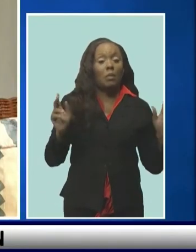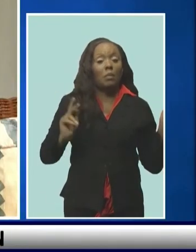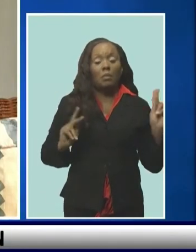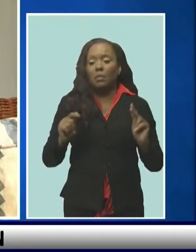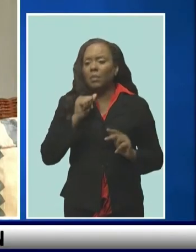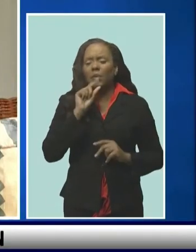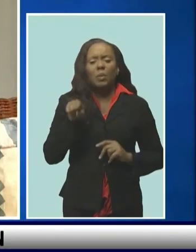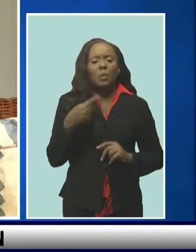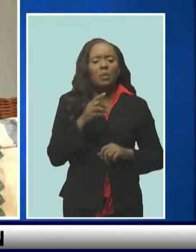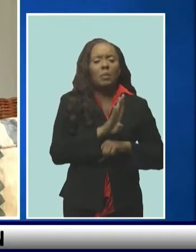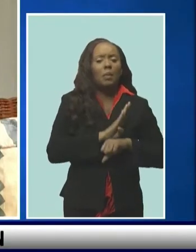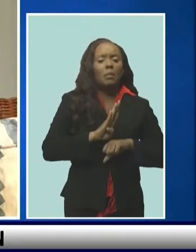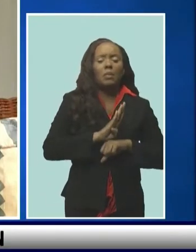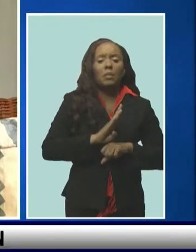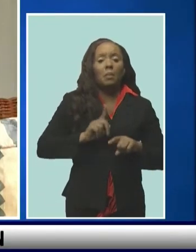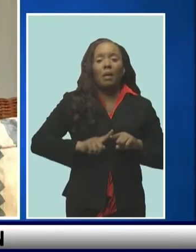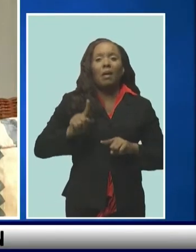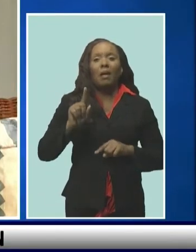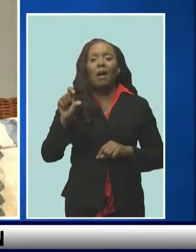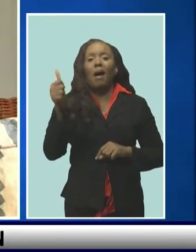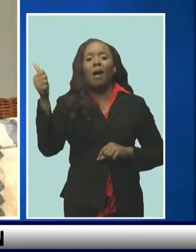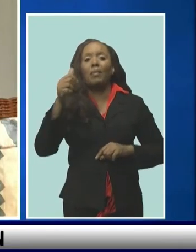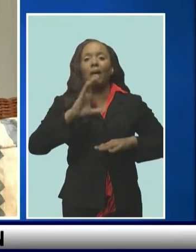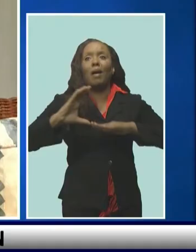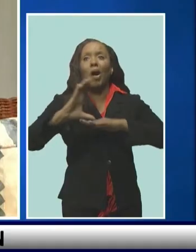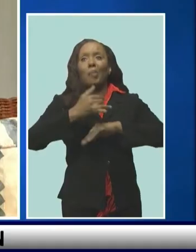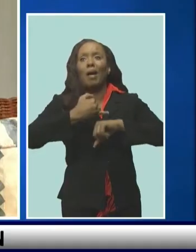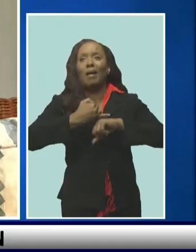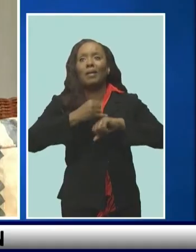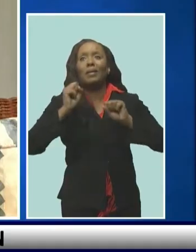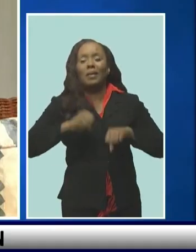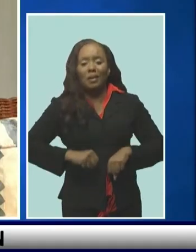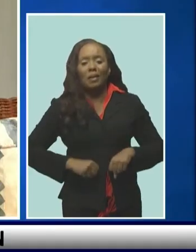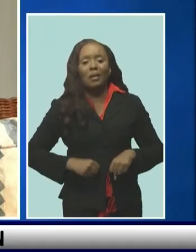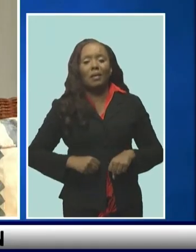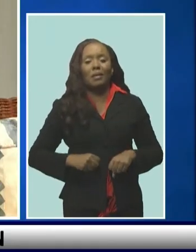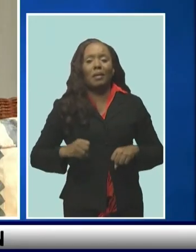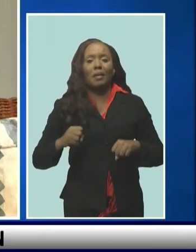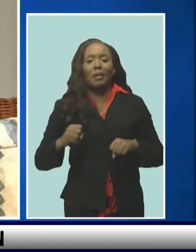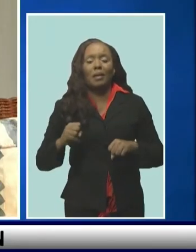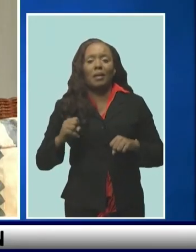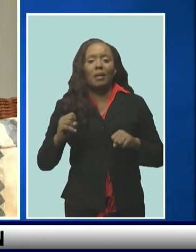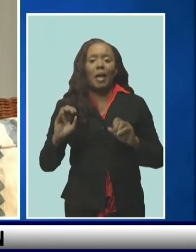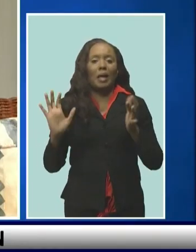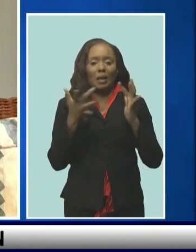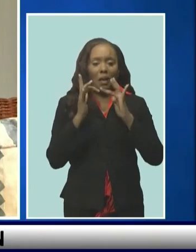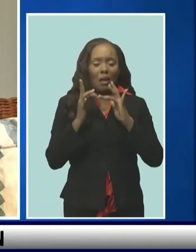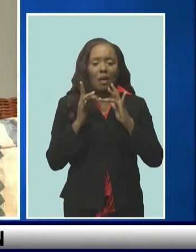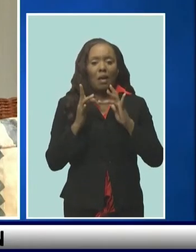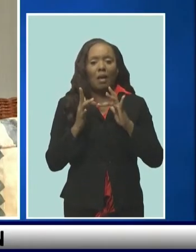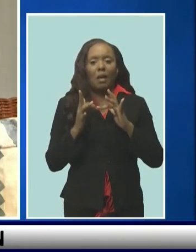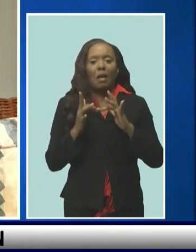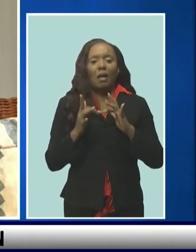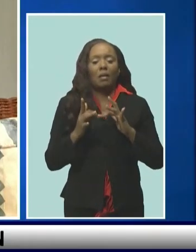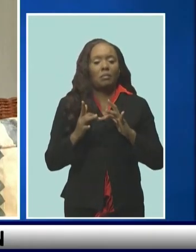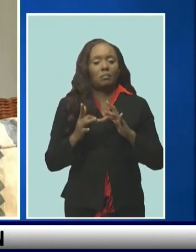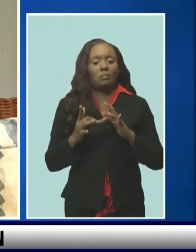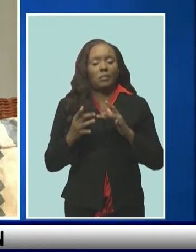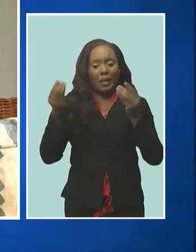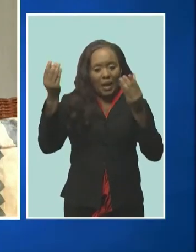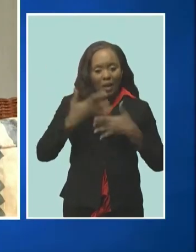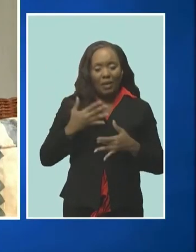inside and outside of barbados within the caribbean can call in their concerns can call in their suggestions for